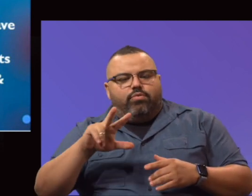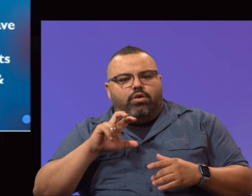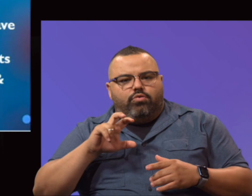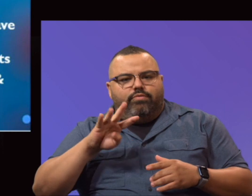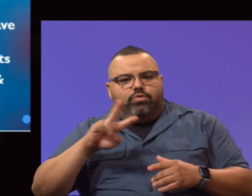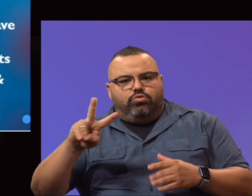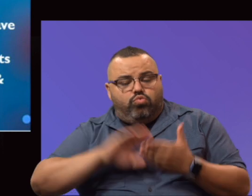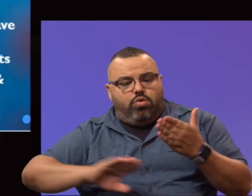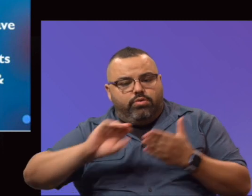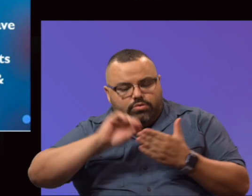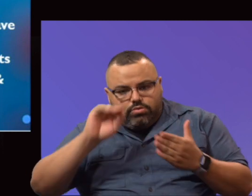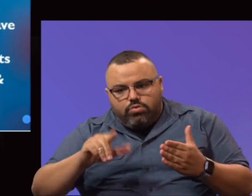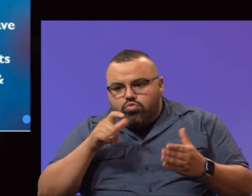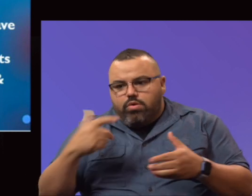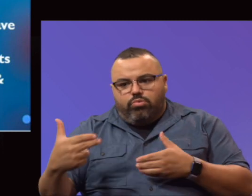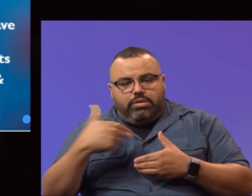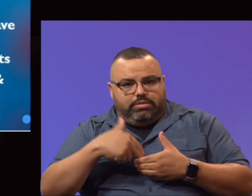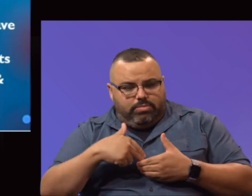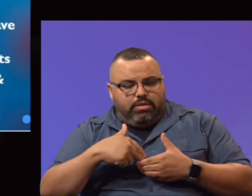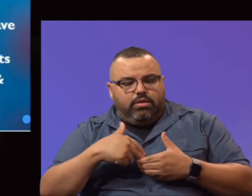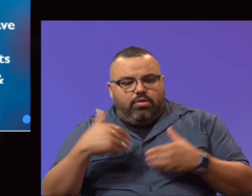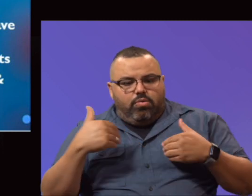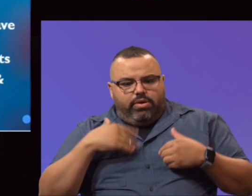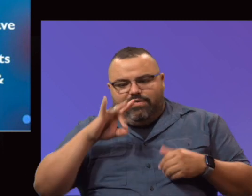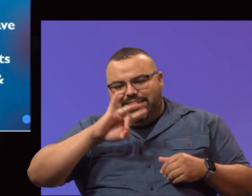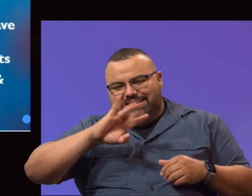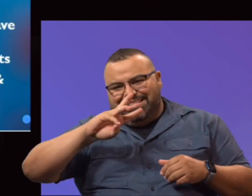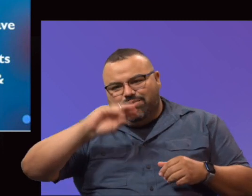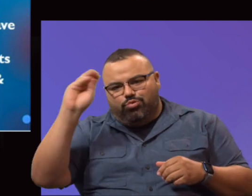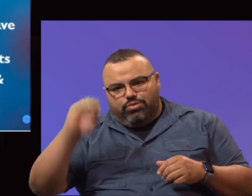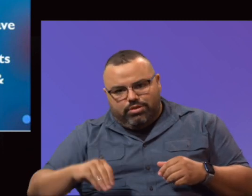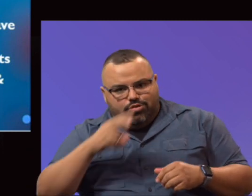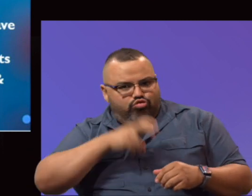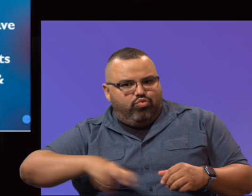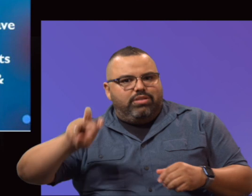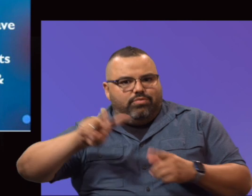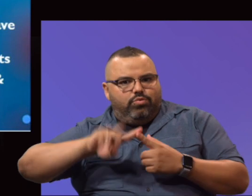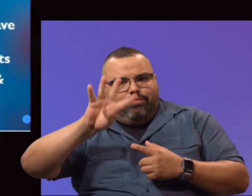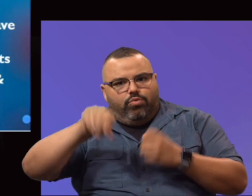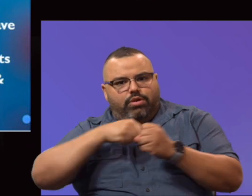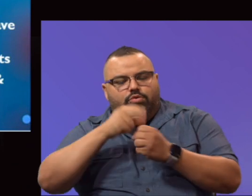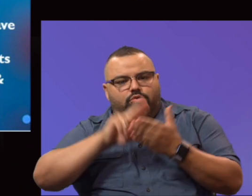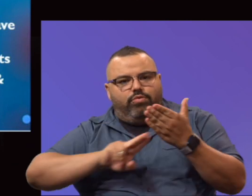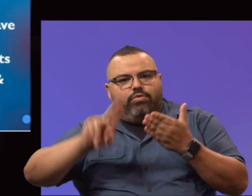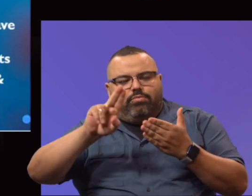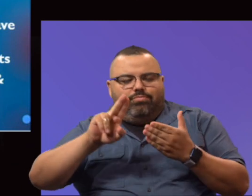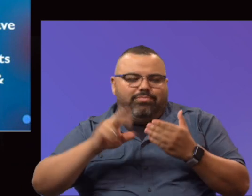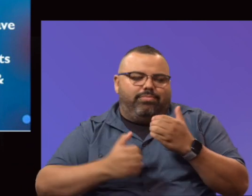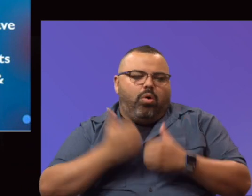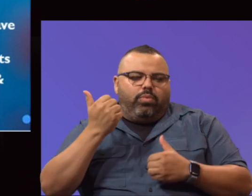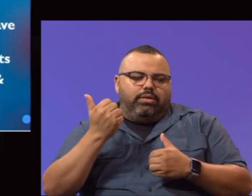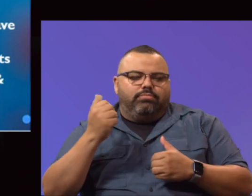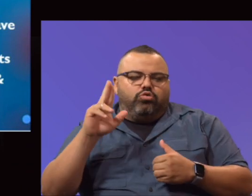college students who have participated. We have an 86 percent transfer rate to a four-year university. primarily UTEP.